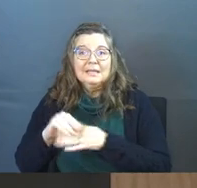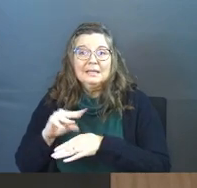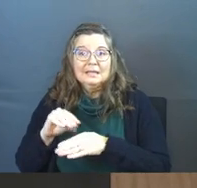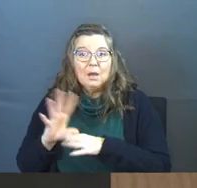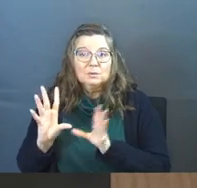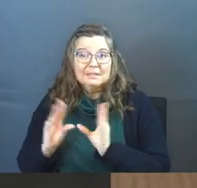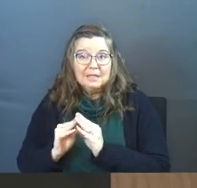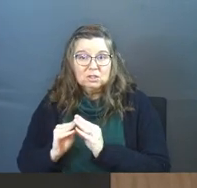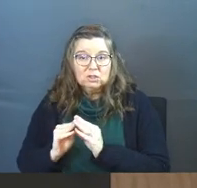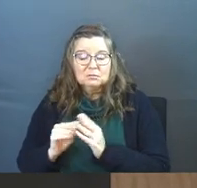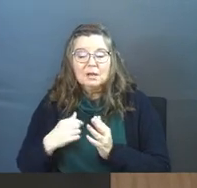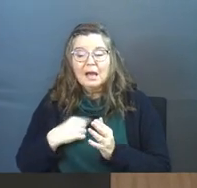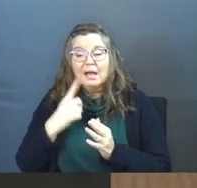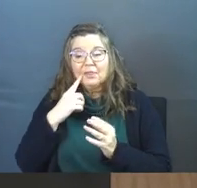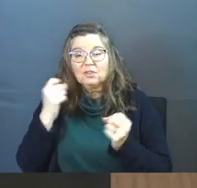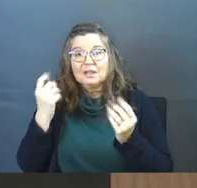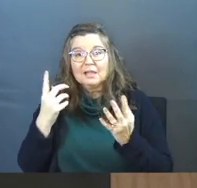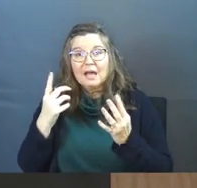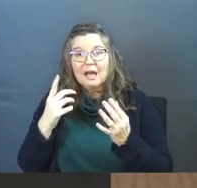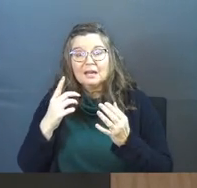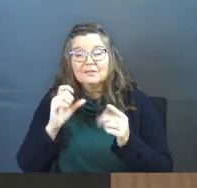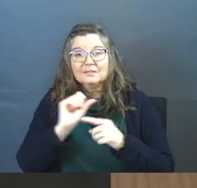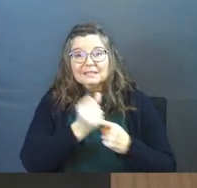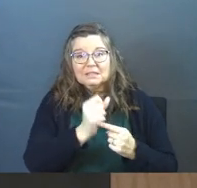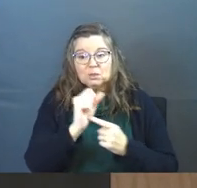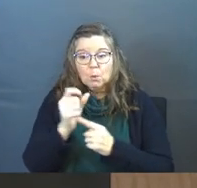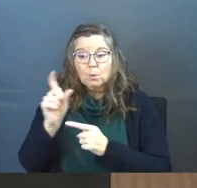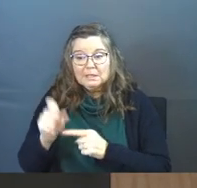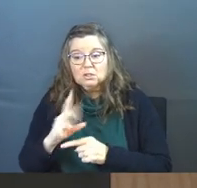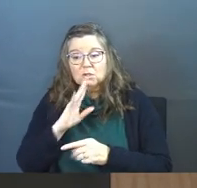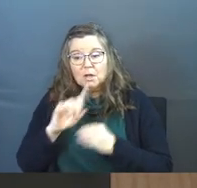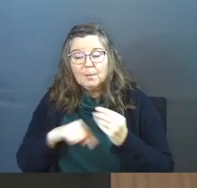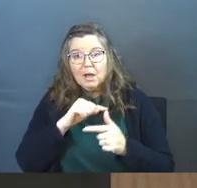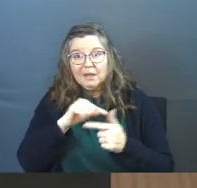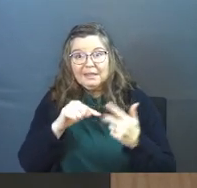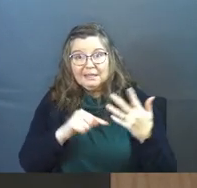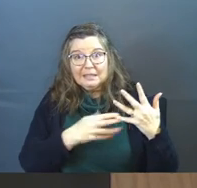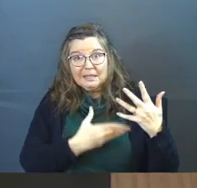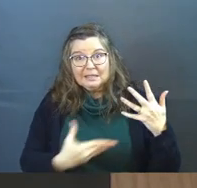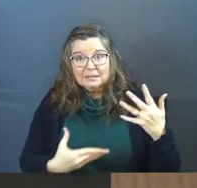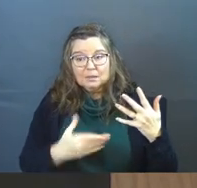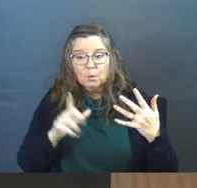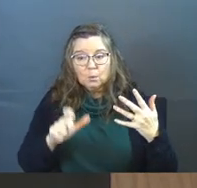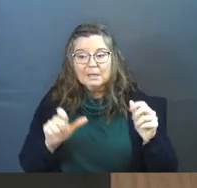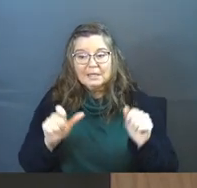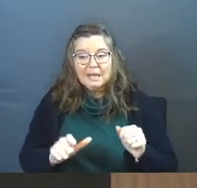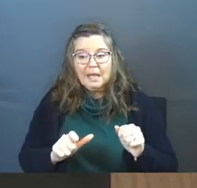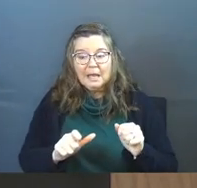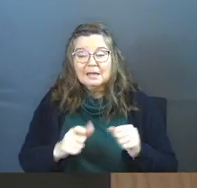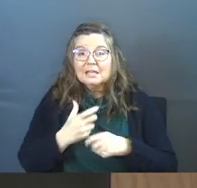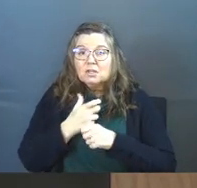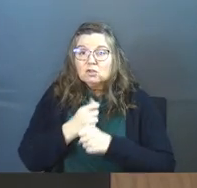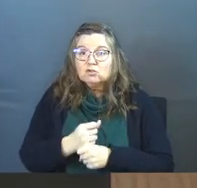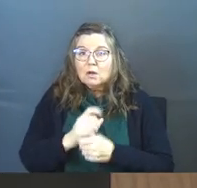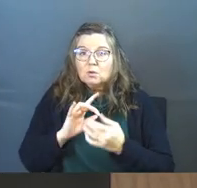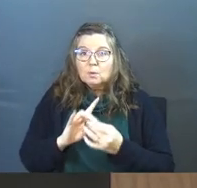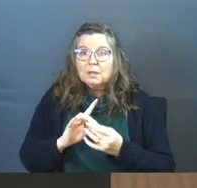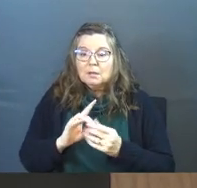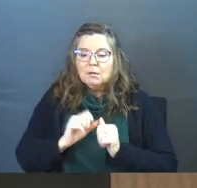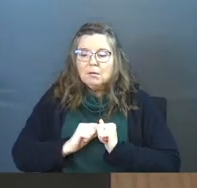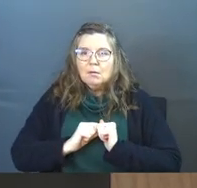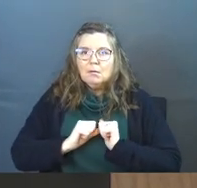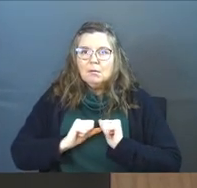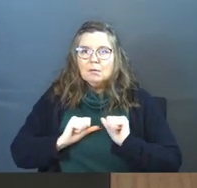counseling sessions. I think there's a lot of context where we need to talk about these things, where we can, in a trust relationship,